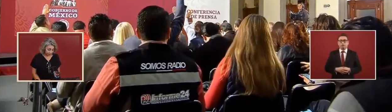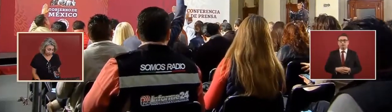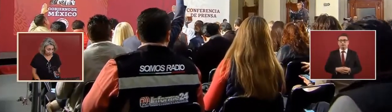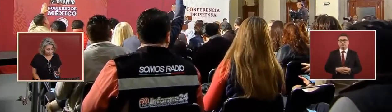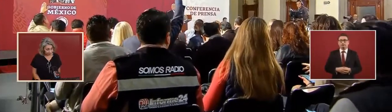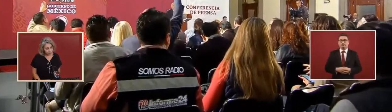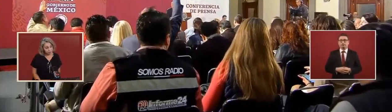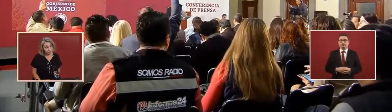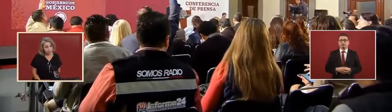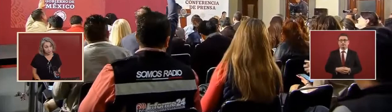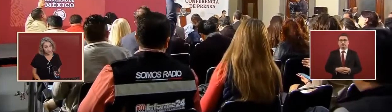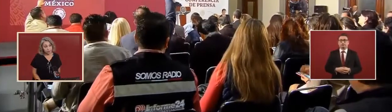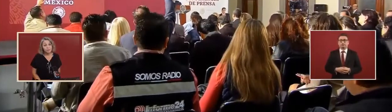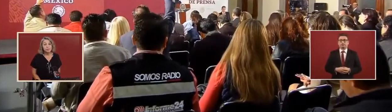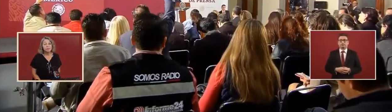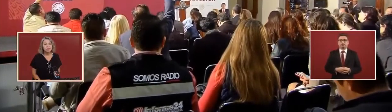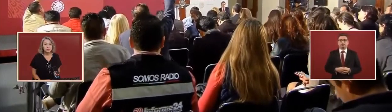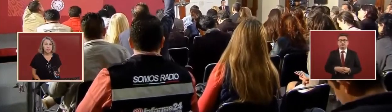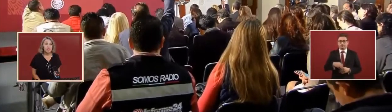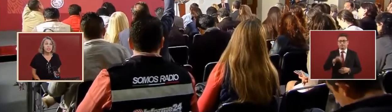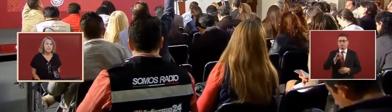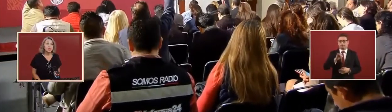yes of course